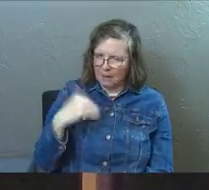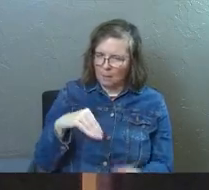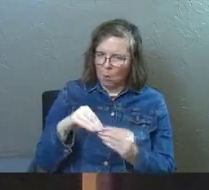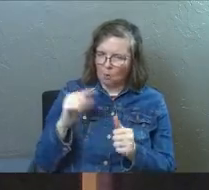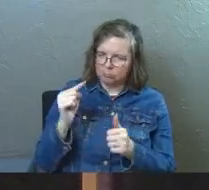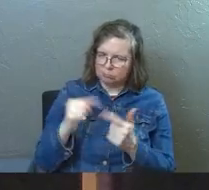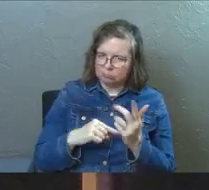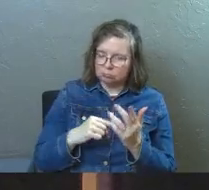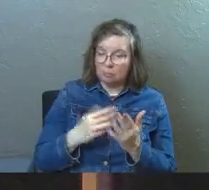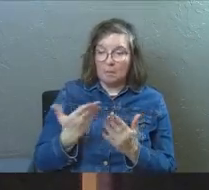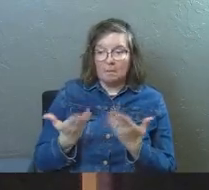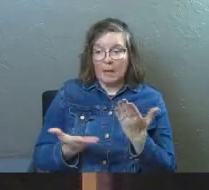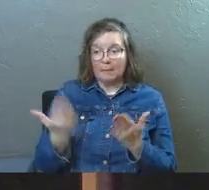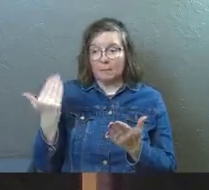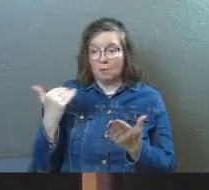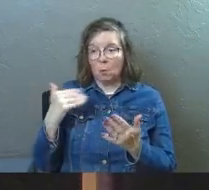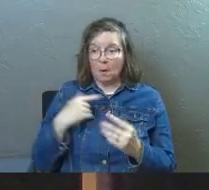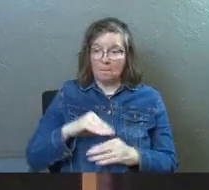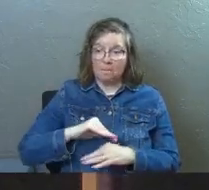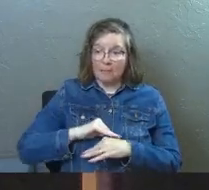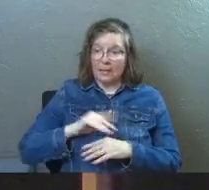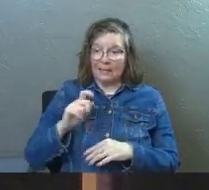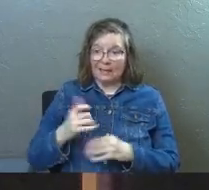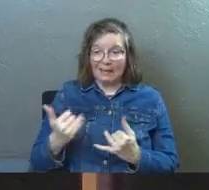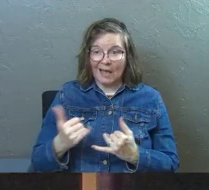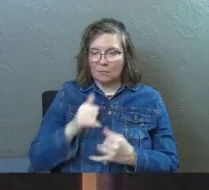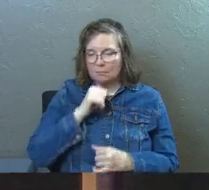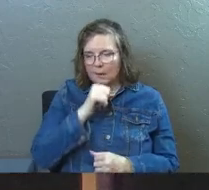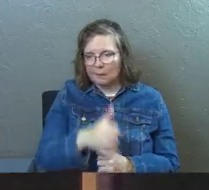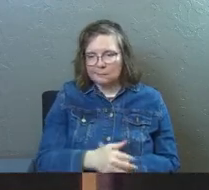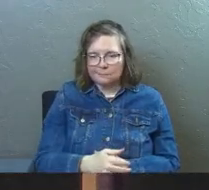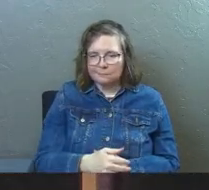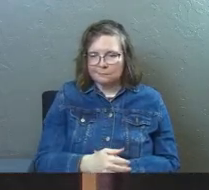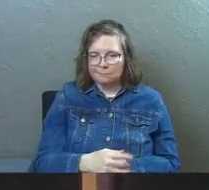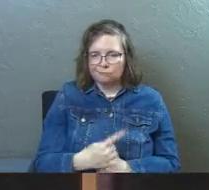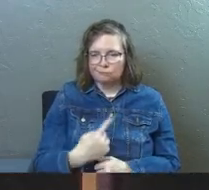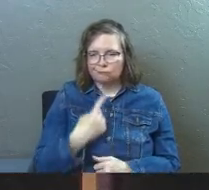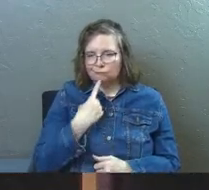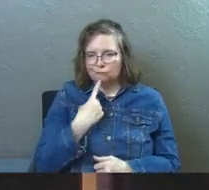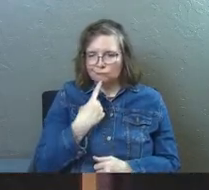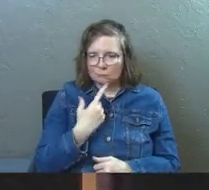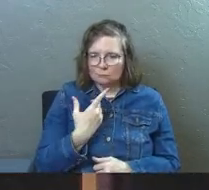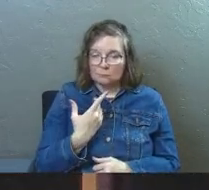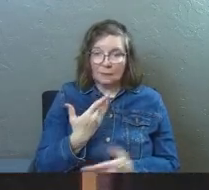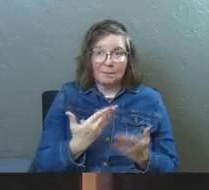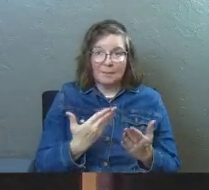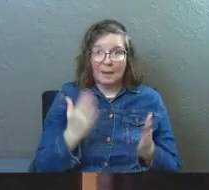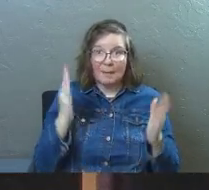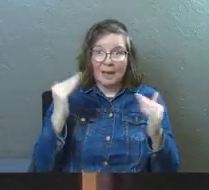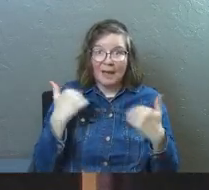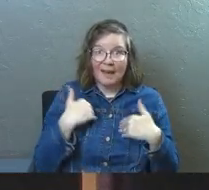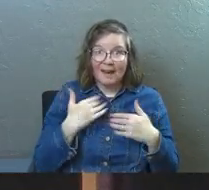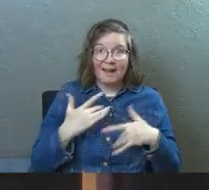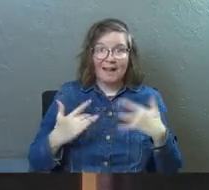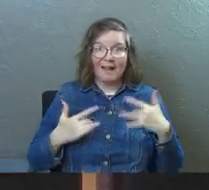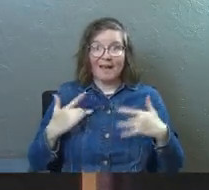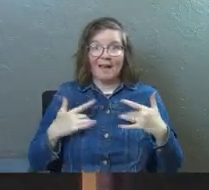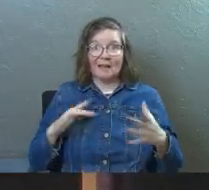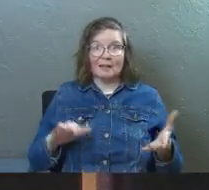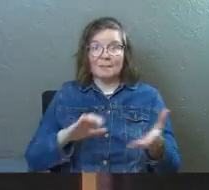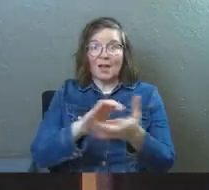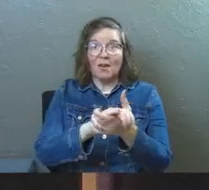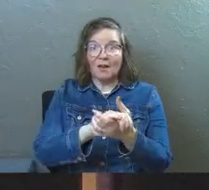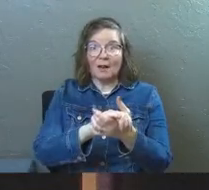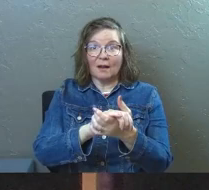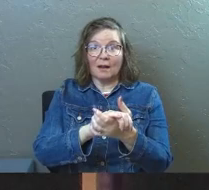And maybe he did in the past and he's not doing it anymore. And maybe he did not meet your expectations that you had when you came into the